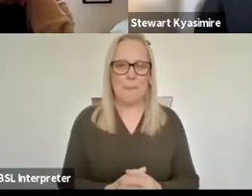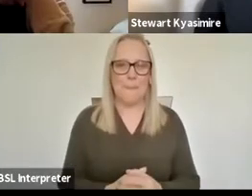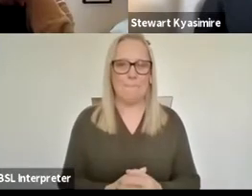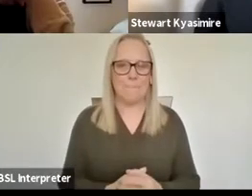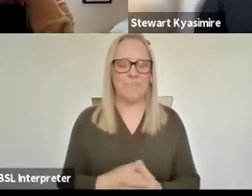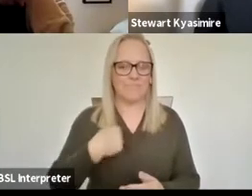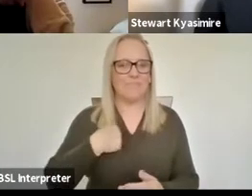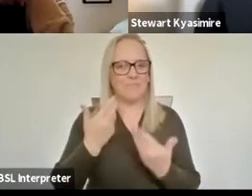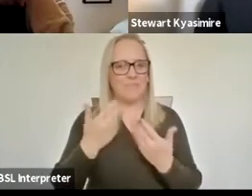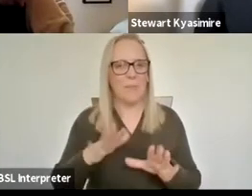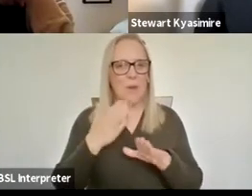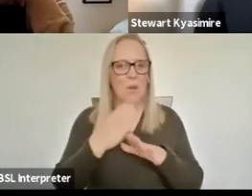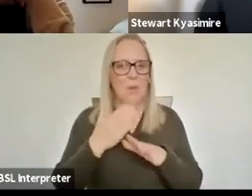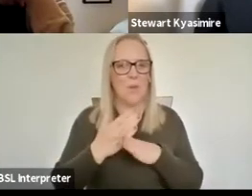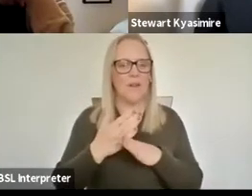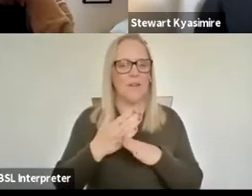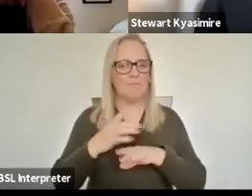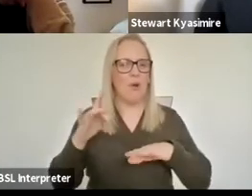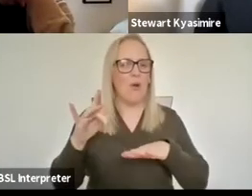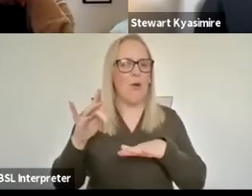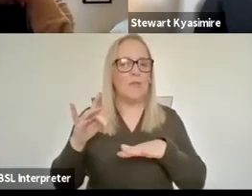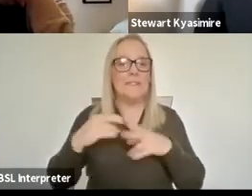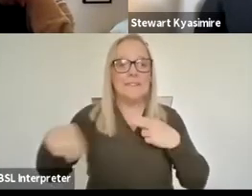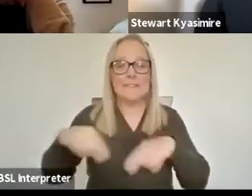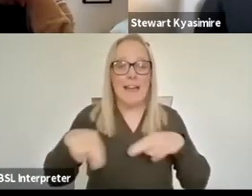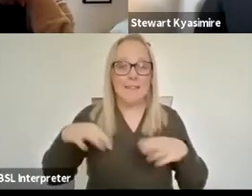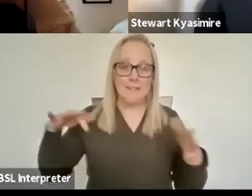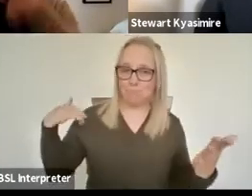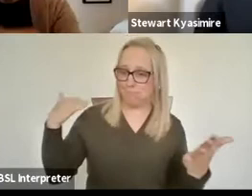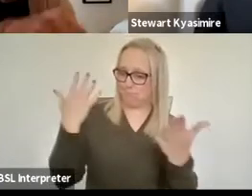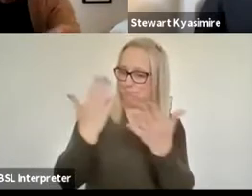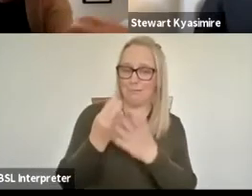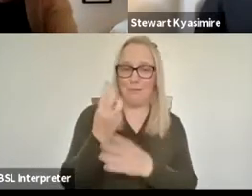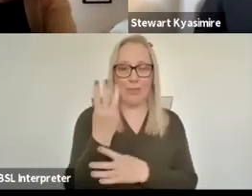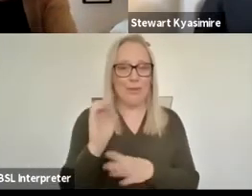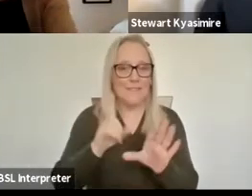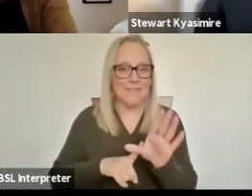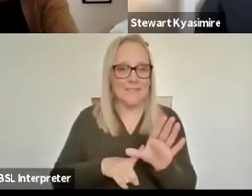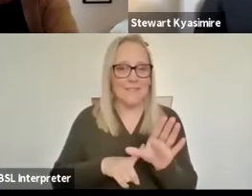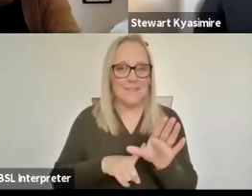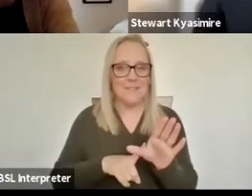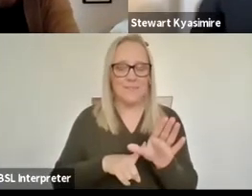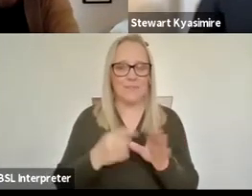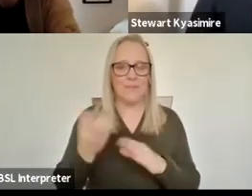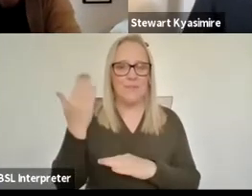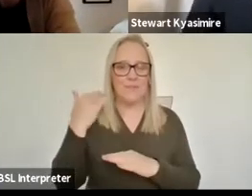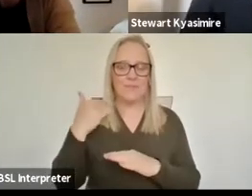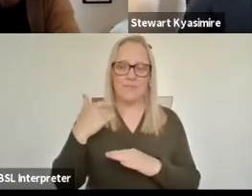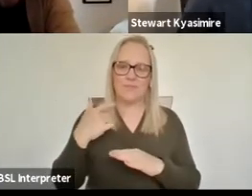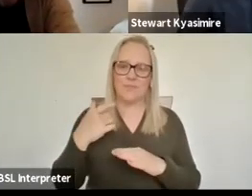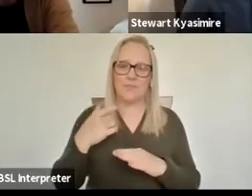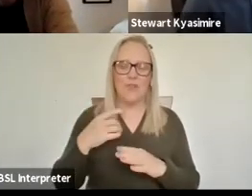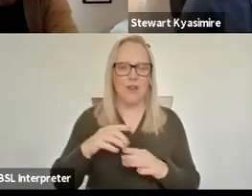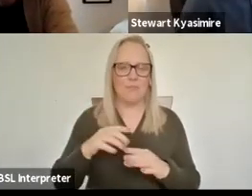I've been working in the field of contemporary dance for about 30 years. I originally started as a critic and then I was for 12 years a